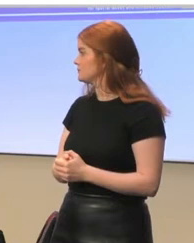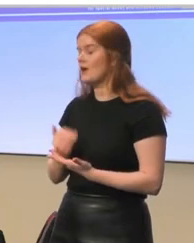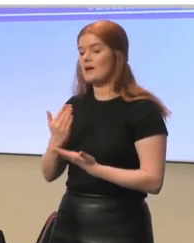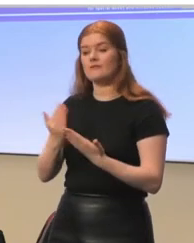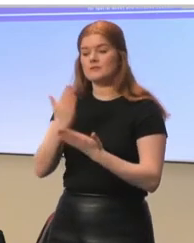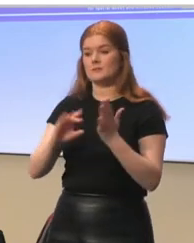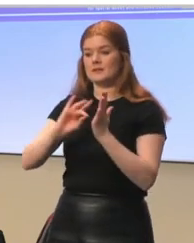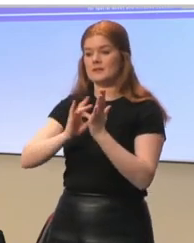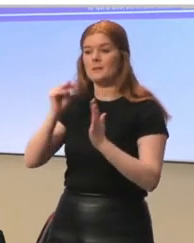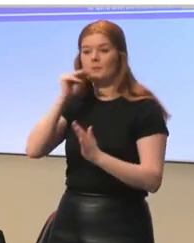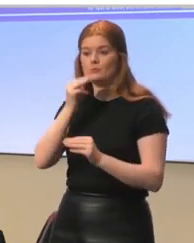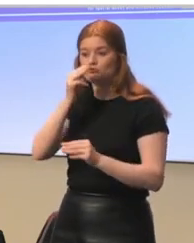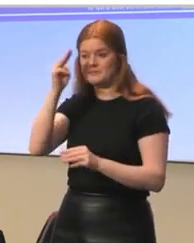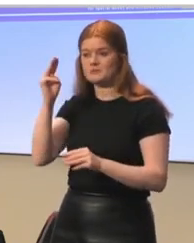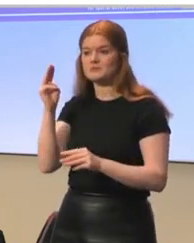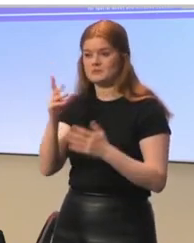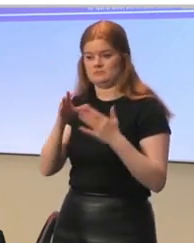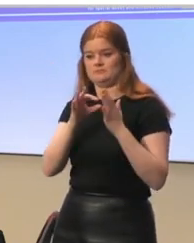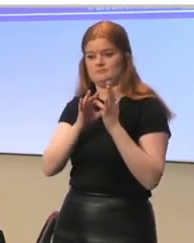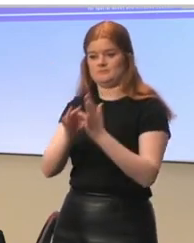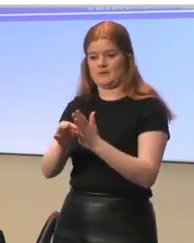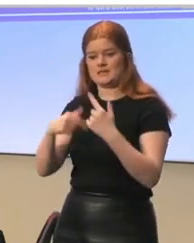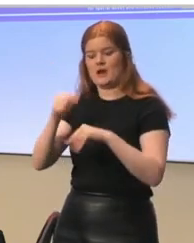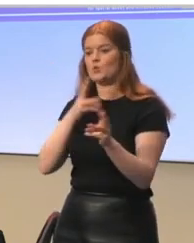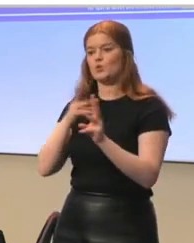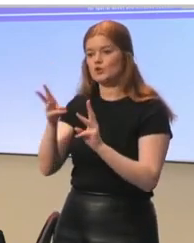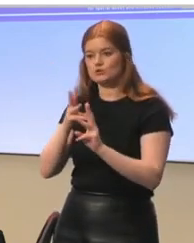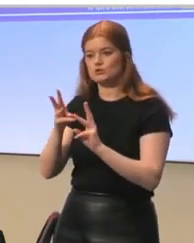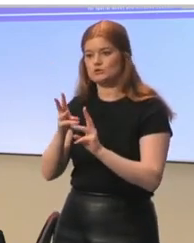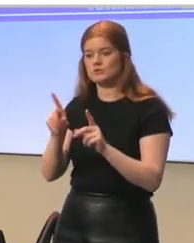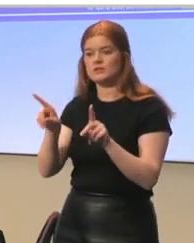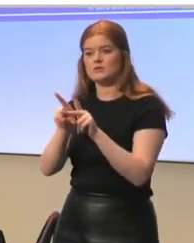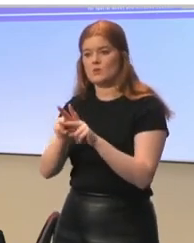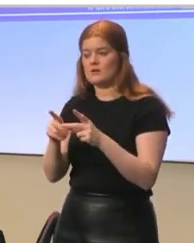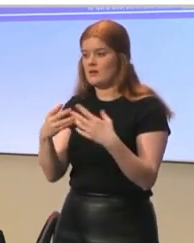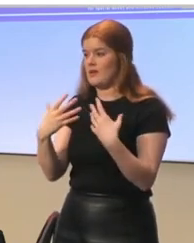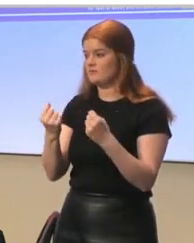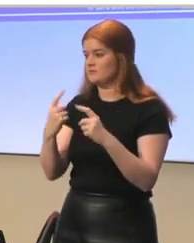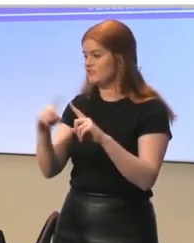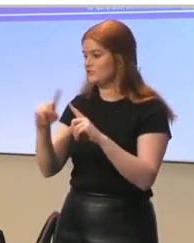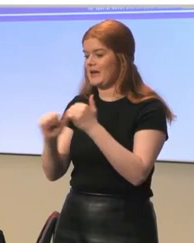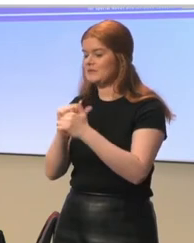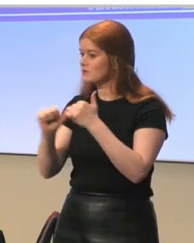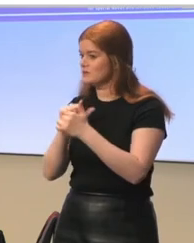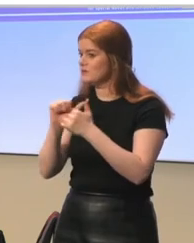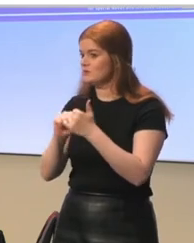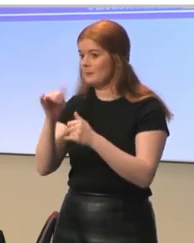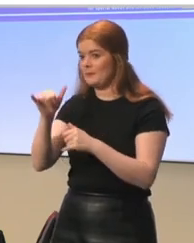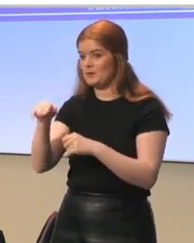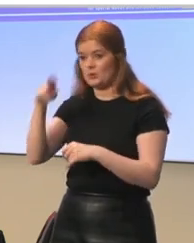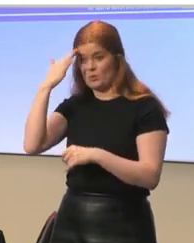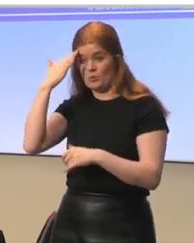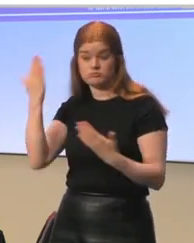principles that are guiding our work. We also have different activities, as you might